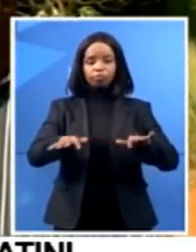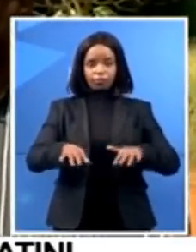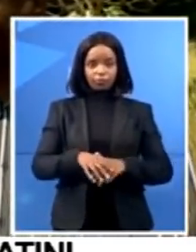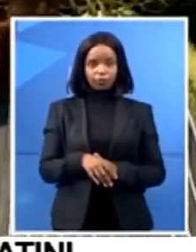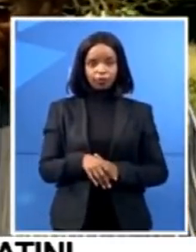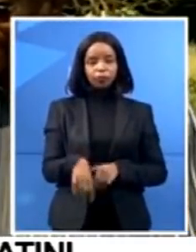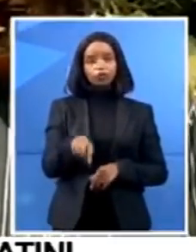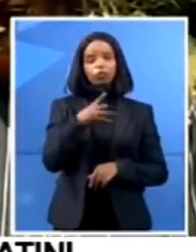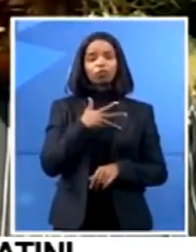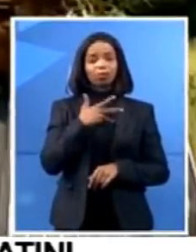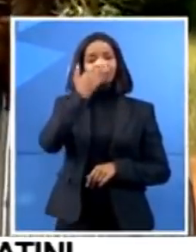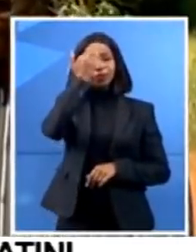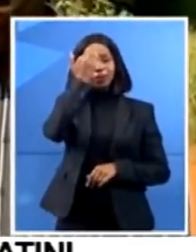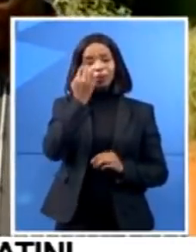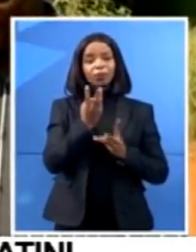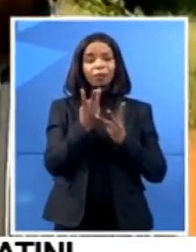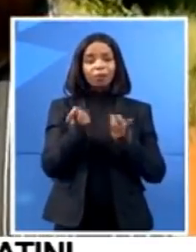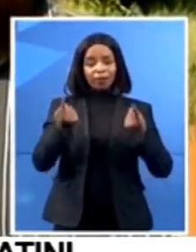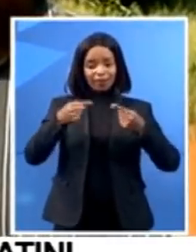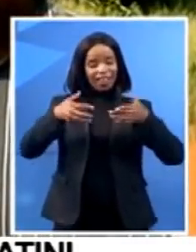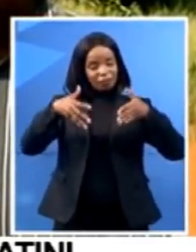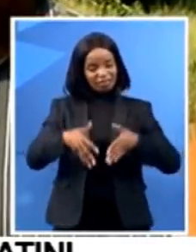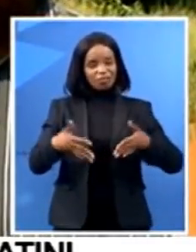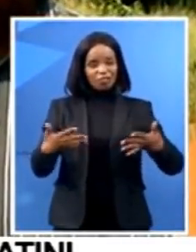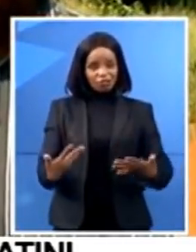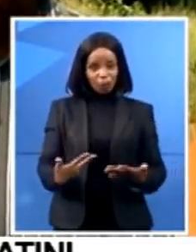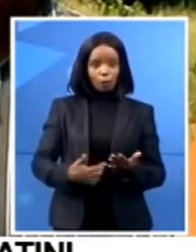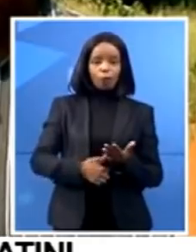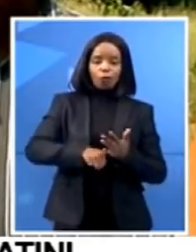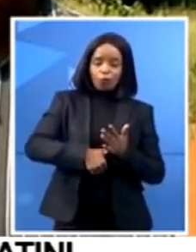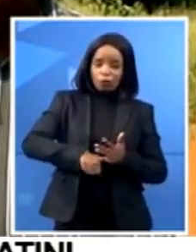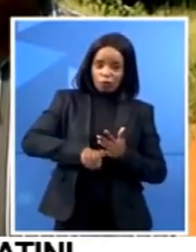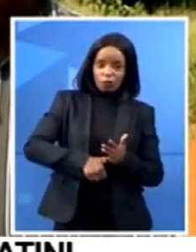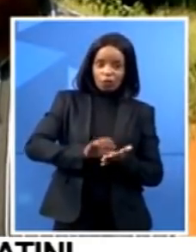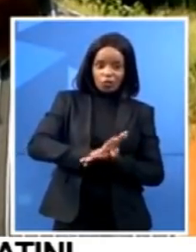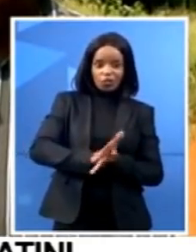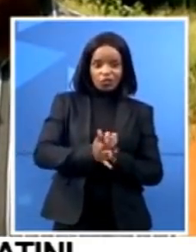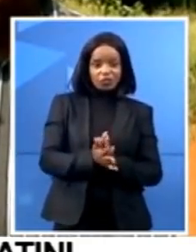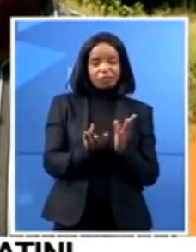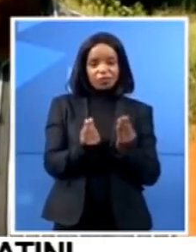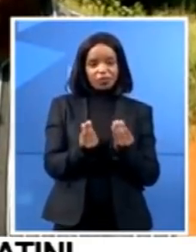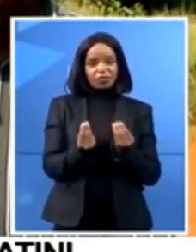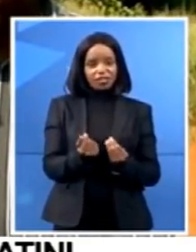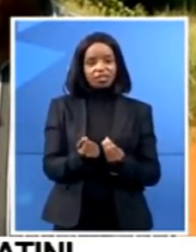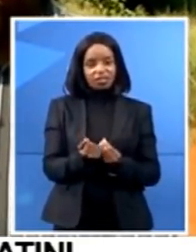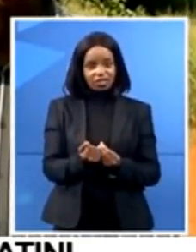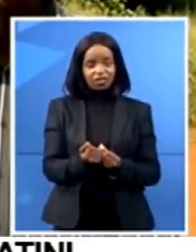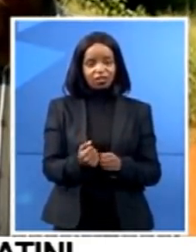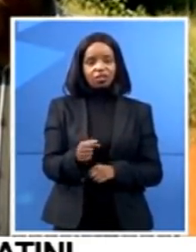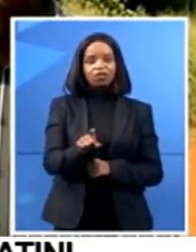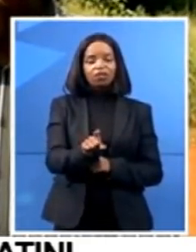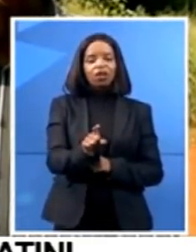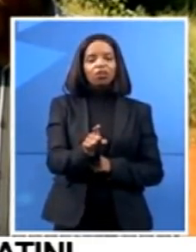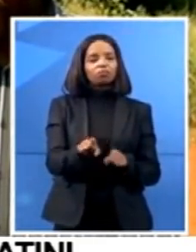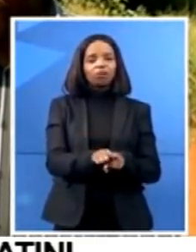get social services grant. And that on its own is also illegal because they're not South African citizens.